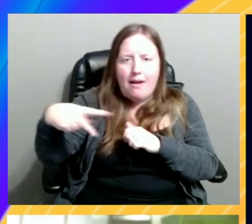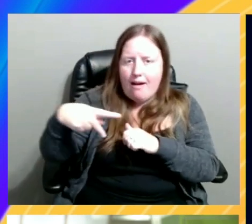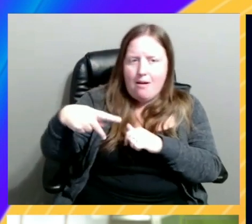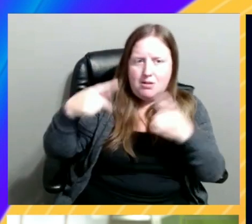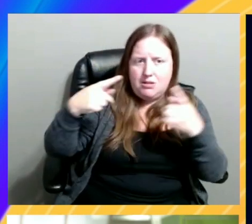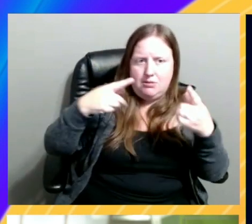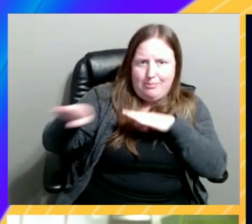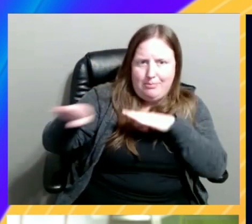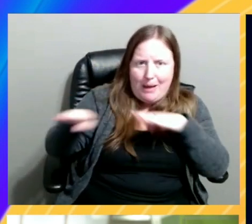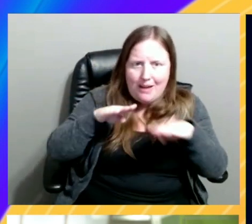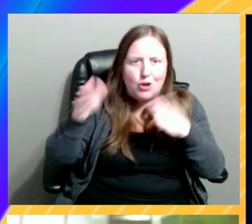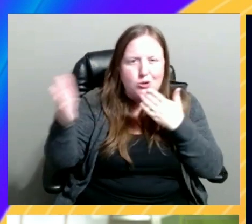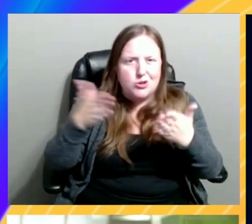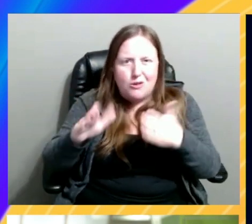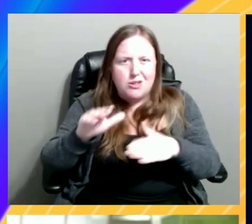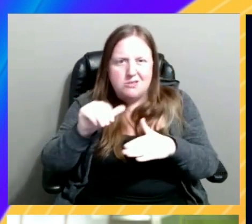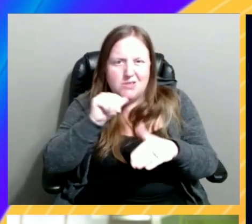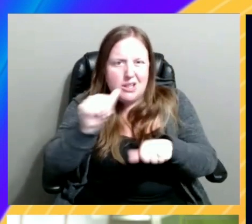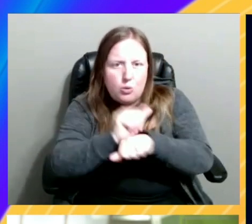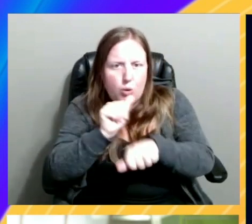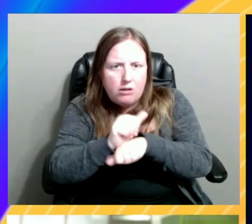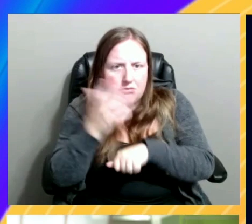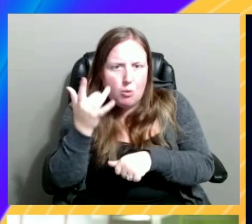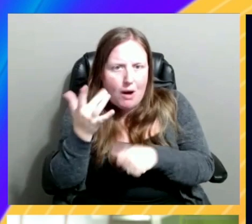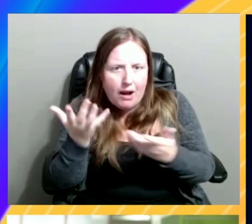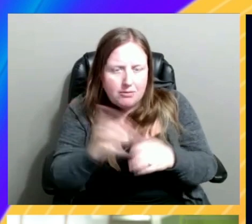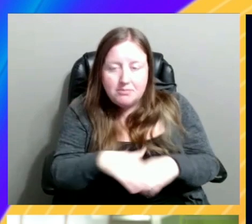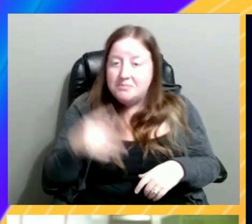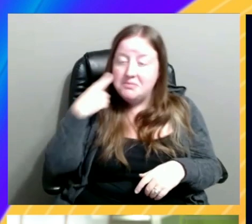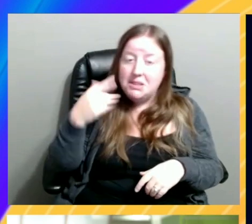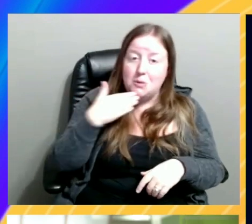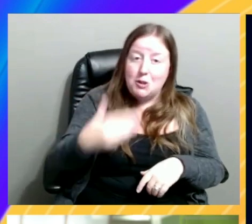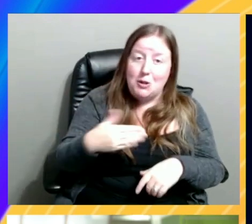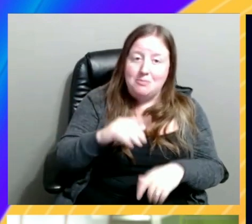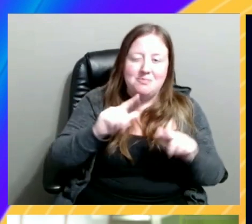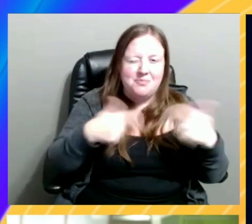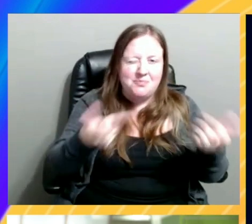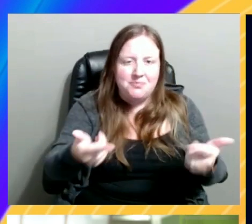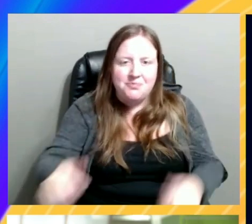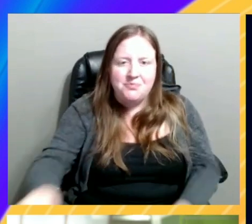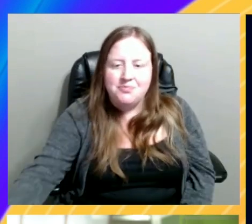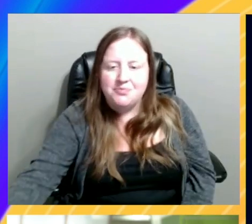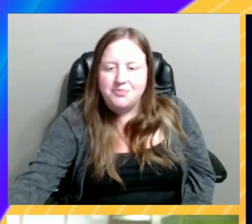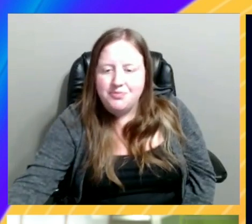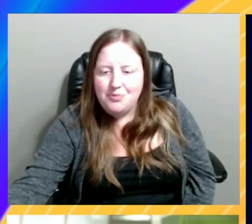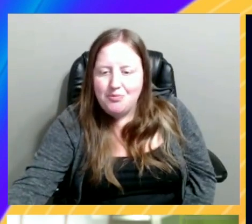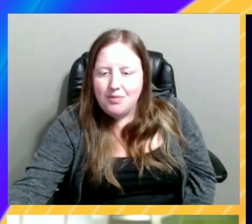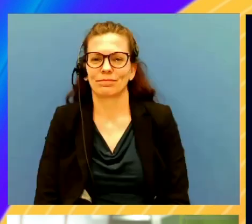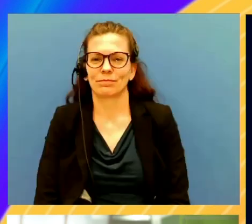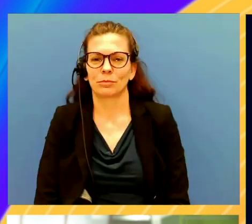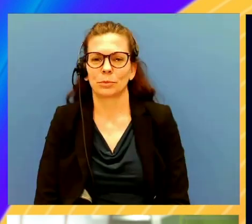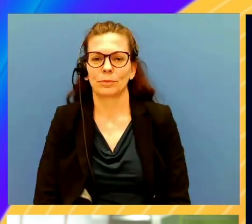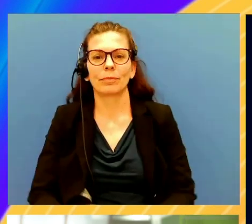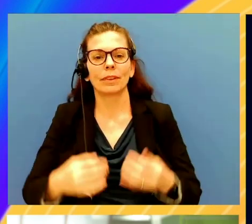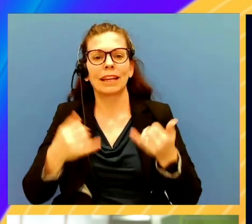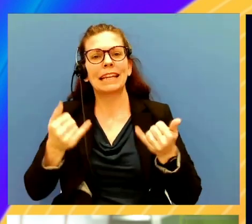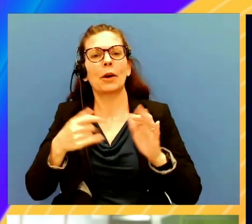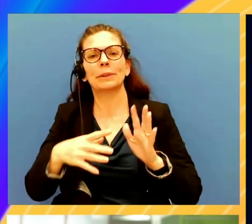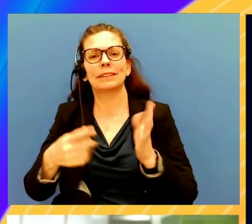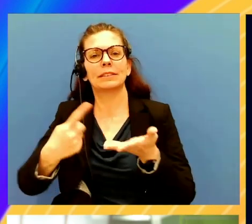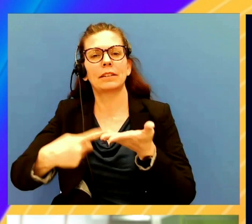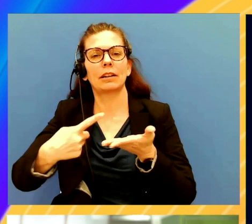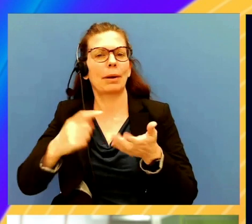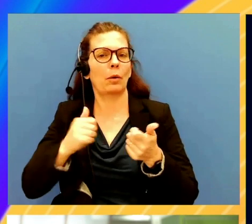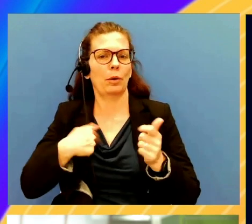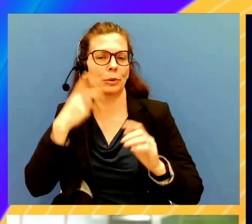didn't work. Sounds good. I'll also come in and talk a little bit about what you're going to see in the demonstration. When we say